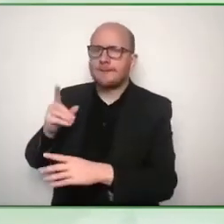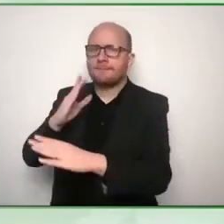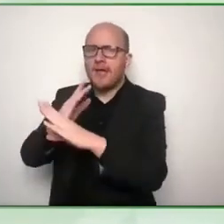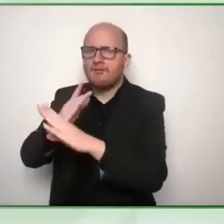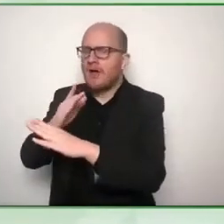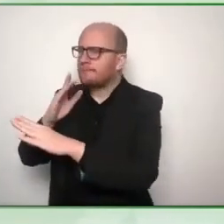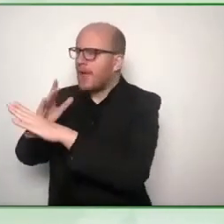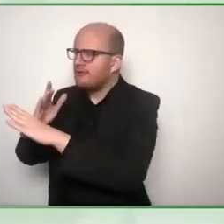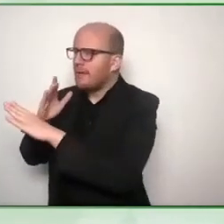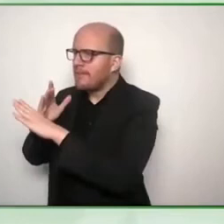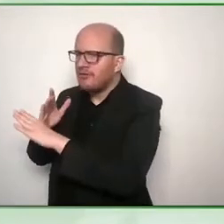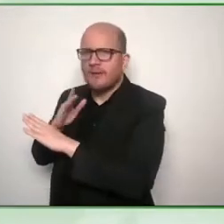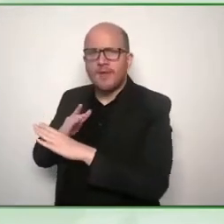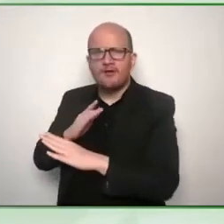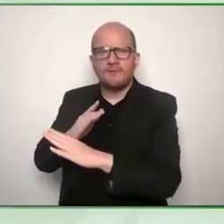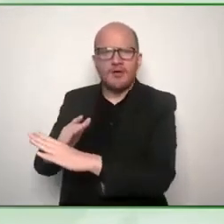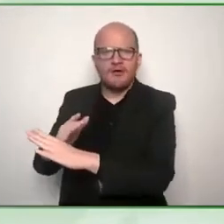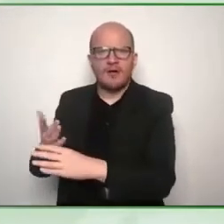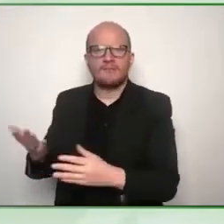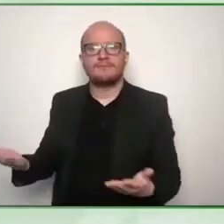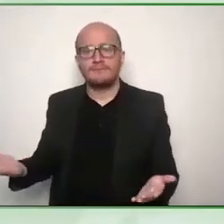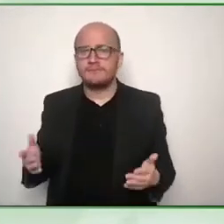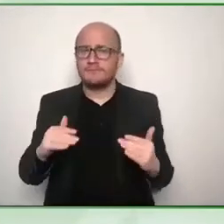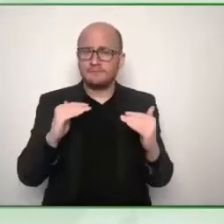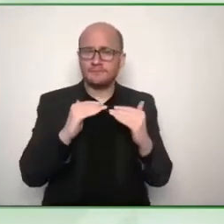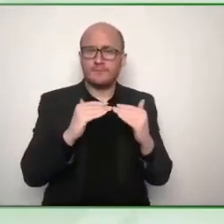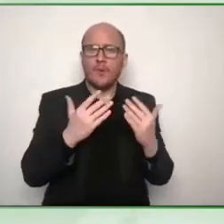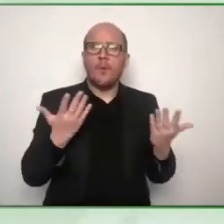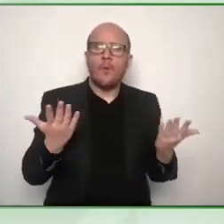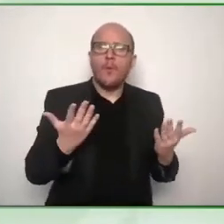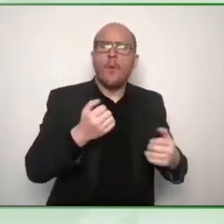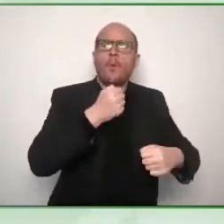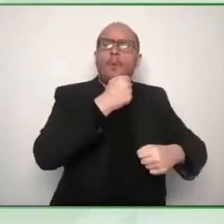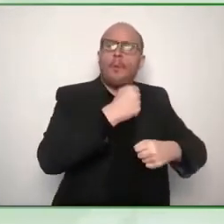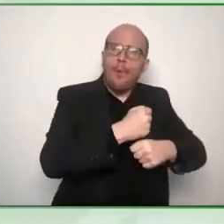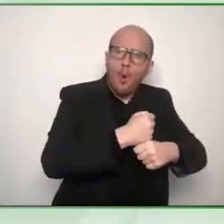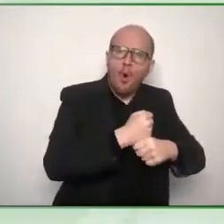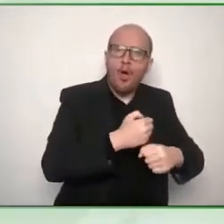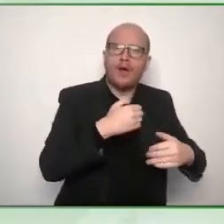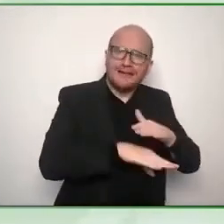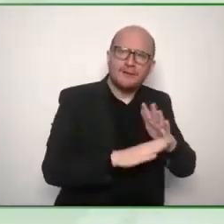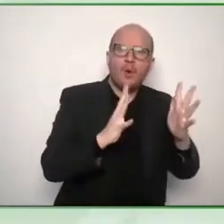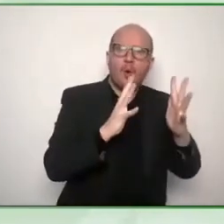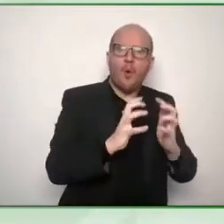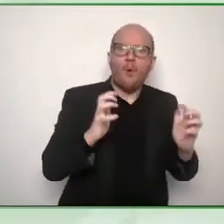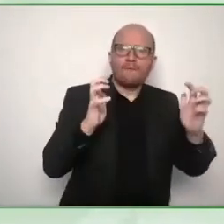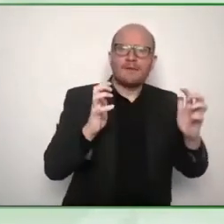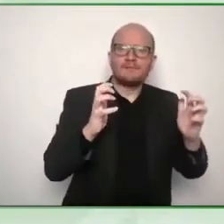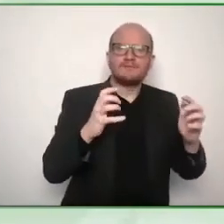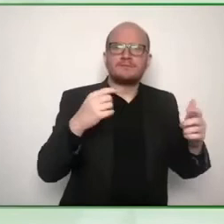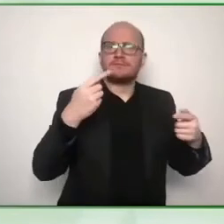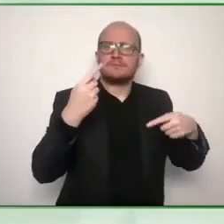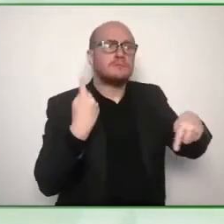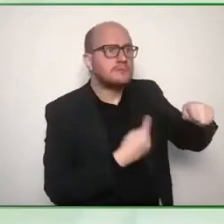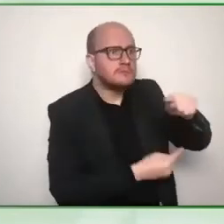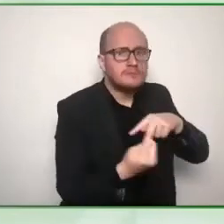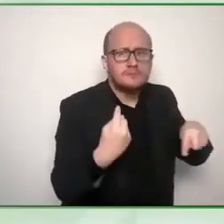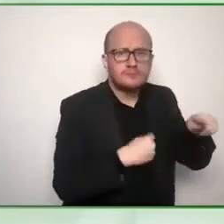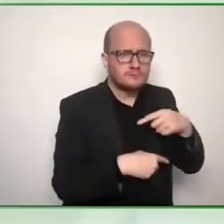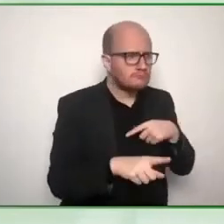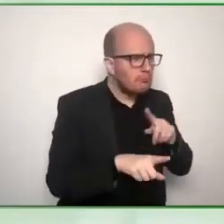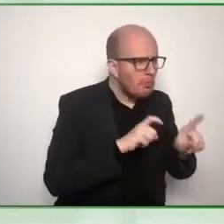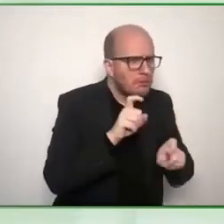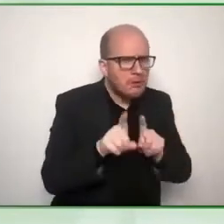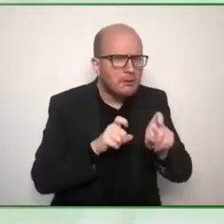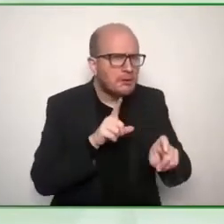servants and we were very keen to find out what barriers they were actually facing while trying to implement online accessibility for example